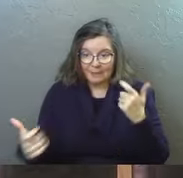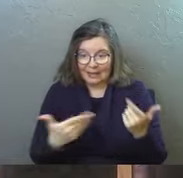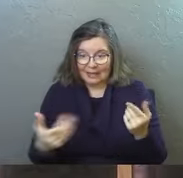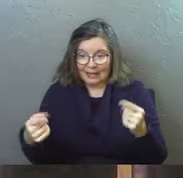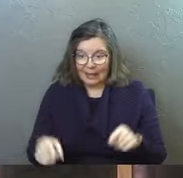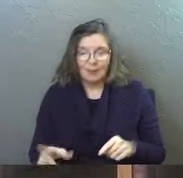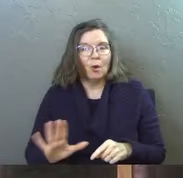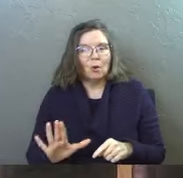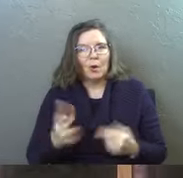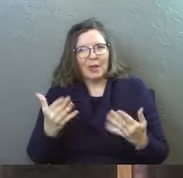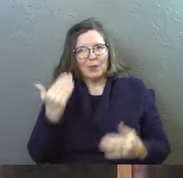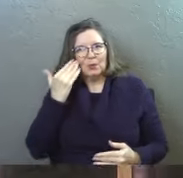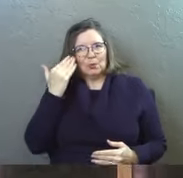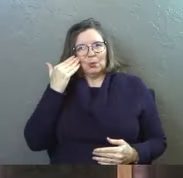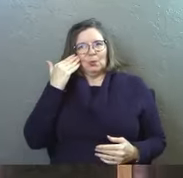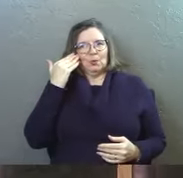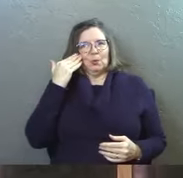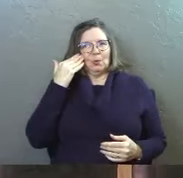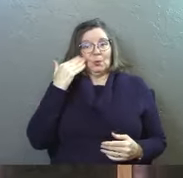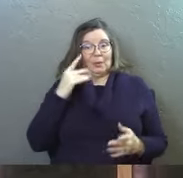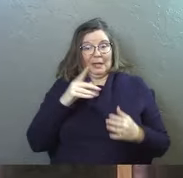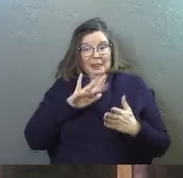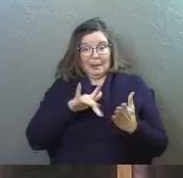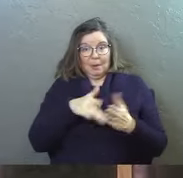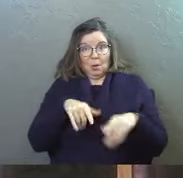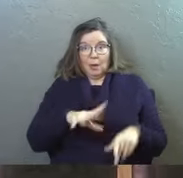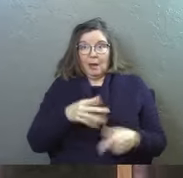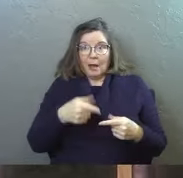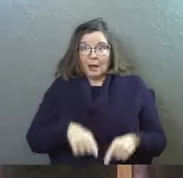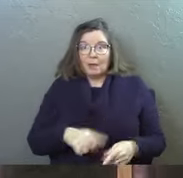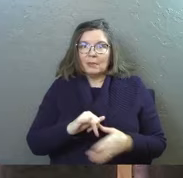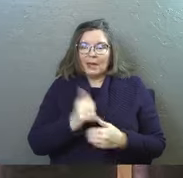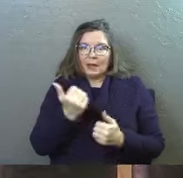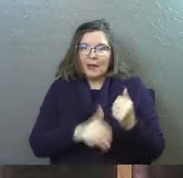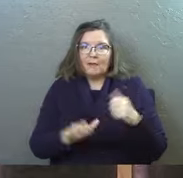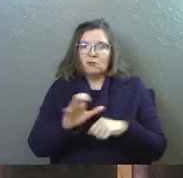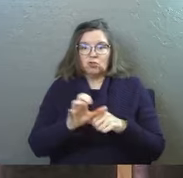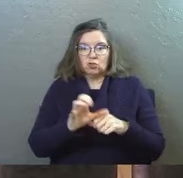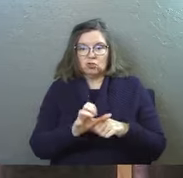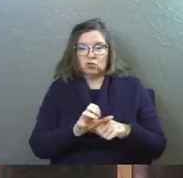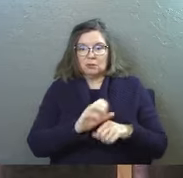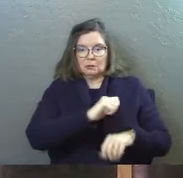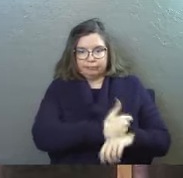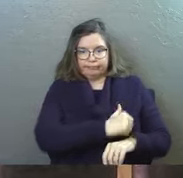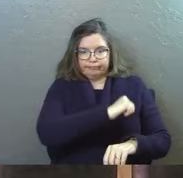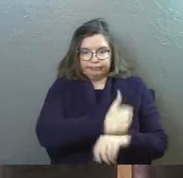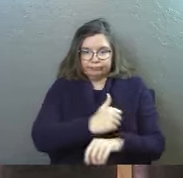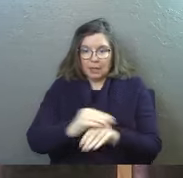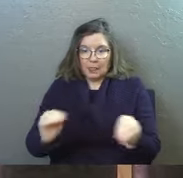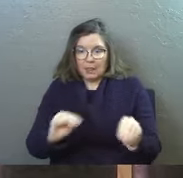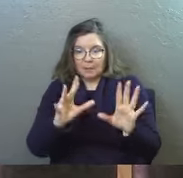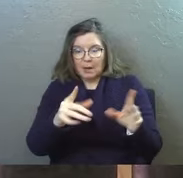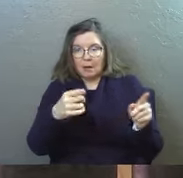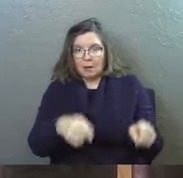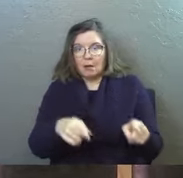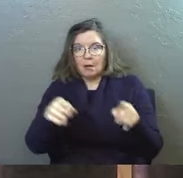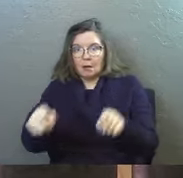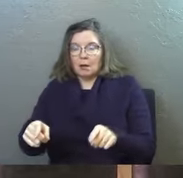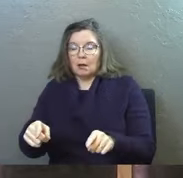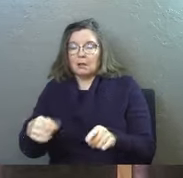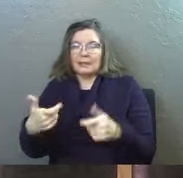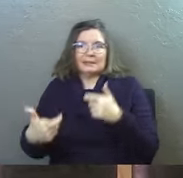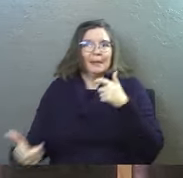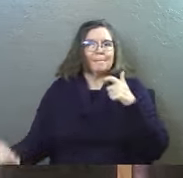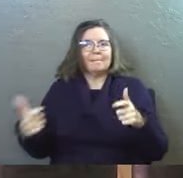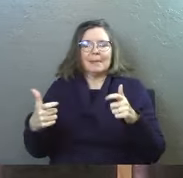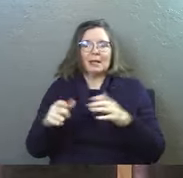big thing happened. It's like, no, they knew in the middle of it that every church that's being planted and the miracles that are being done, this is